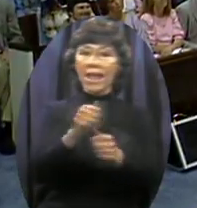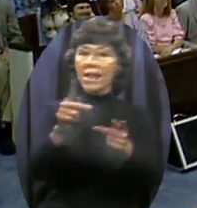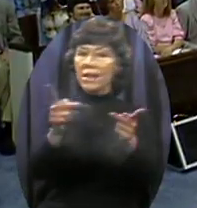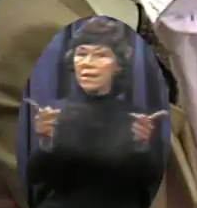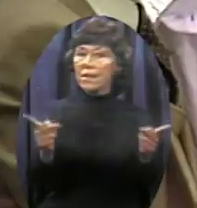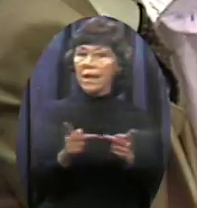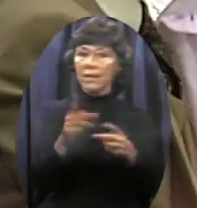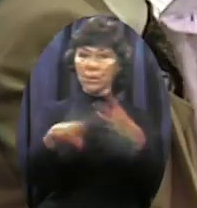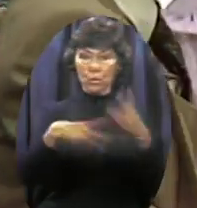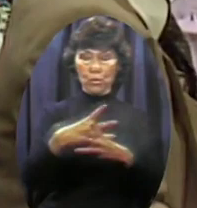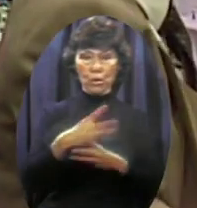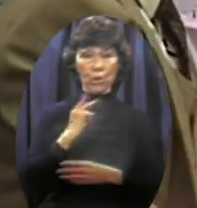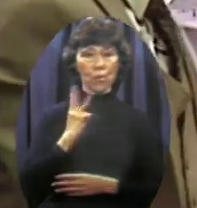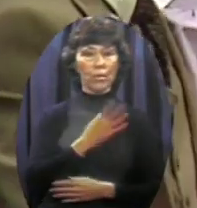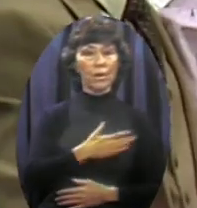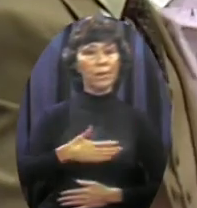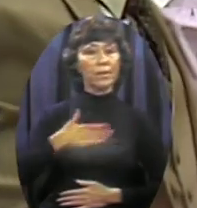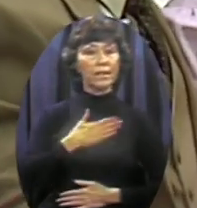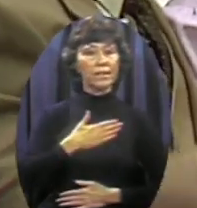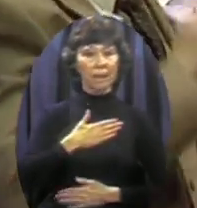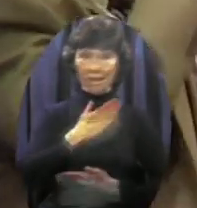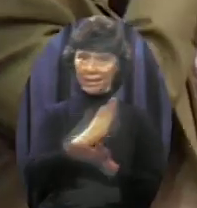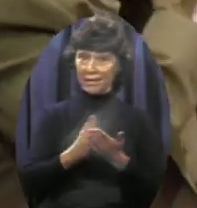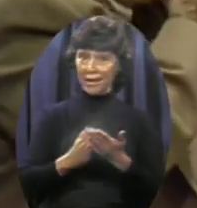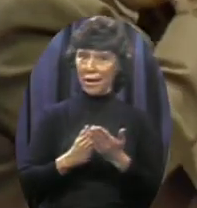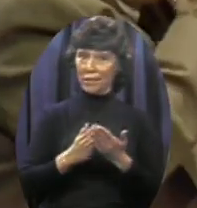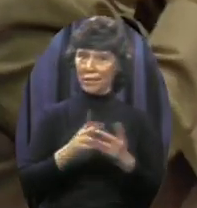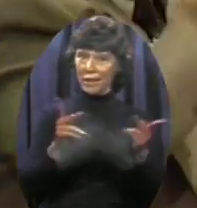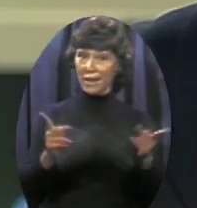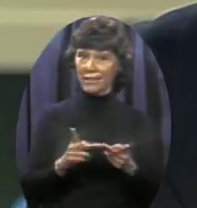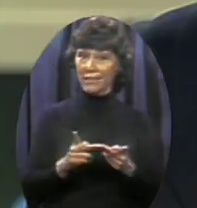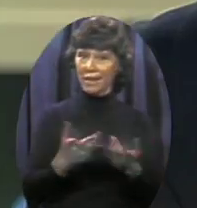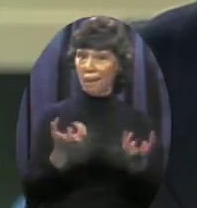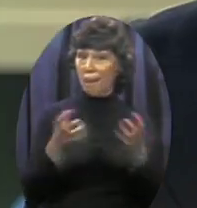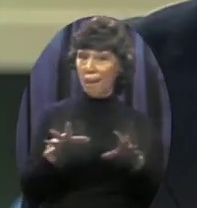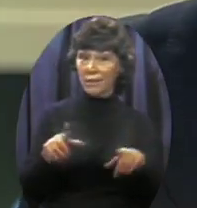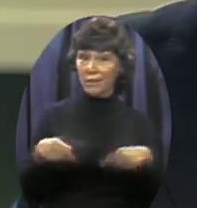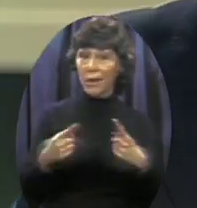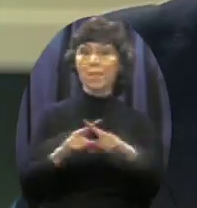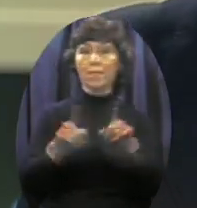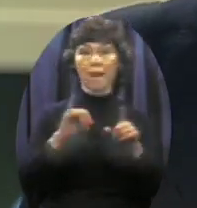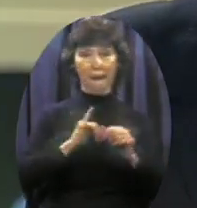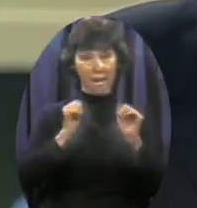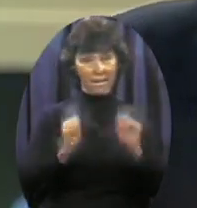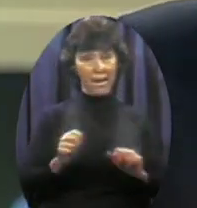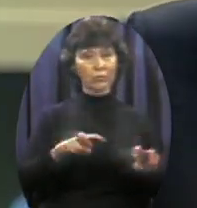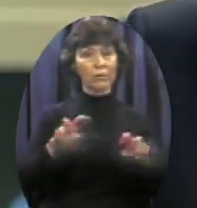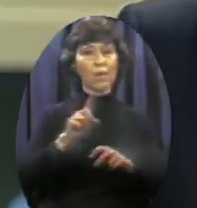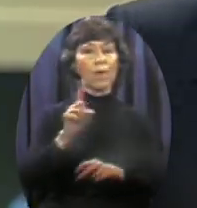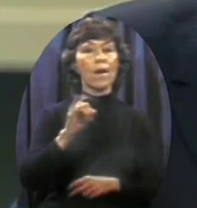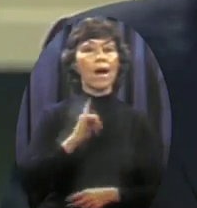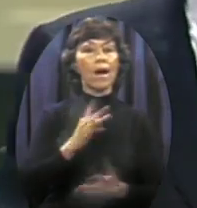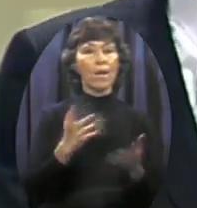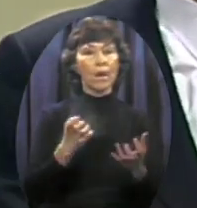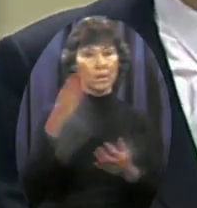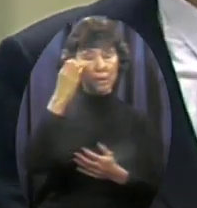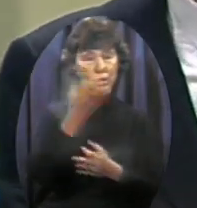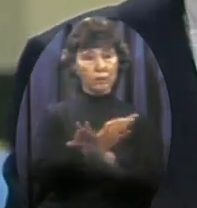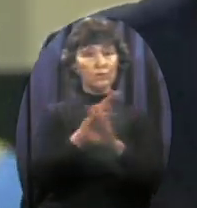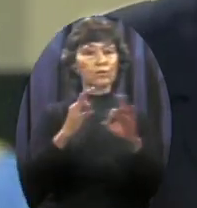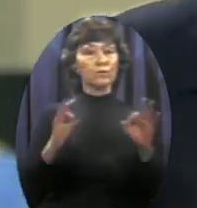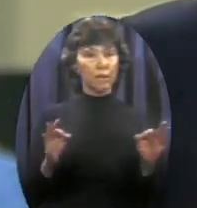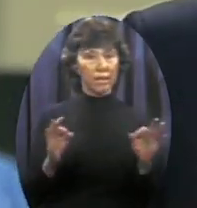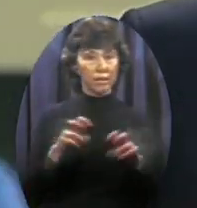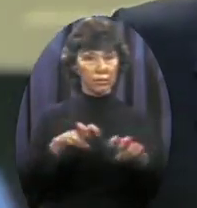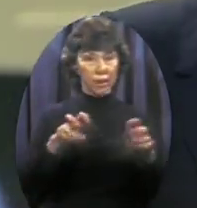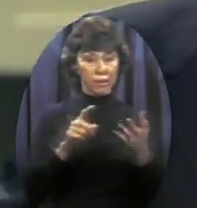But I can go where I please as far as our government is concerned Because that's what the flag stands for The freedom of work